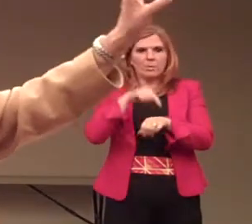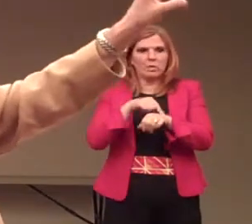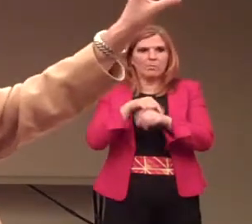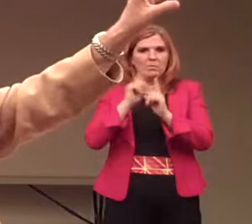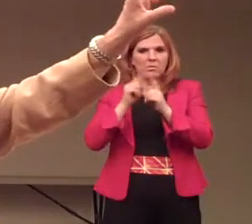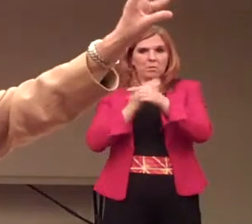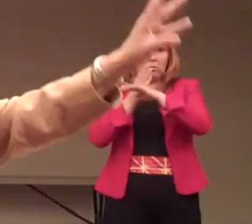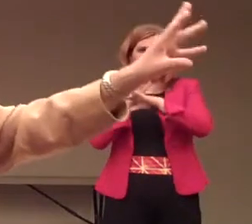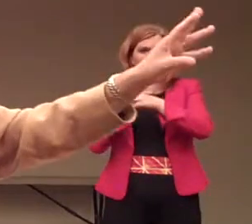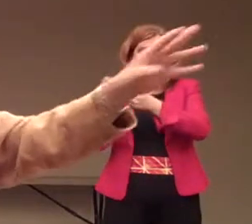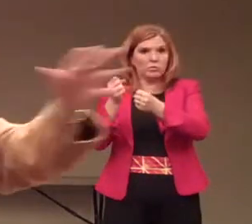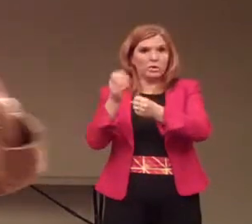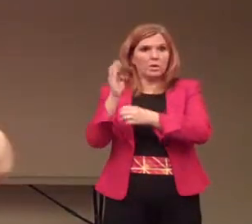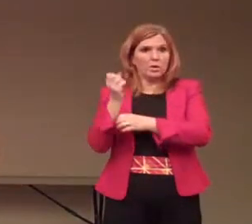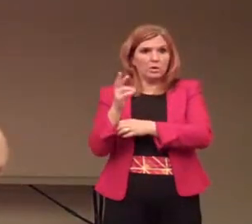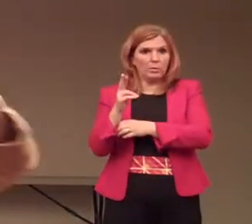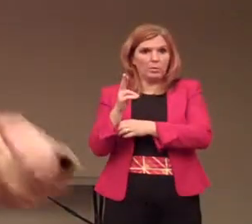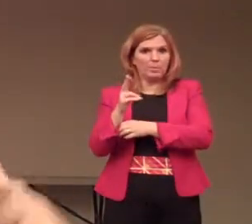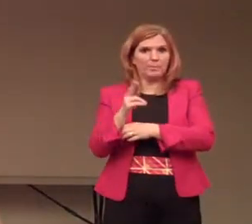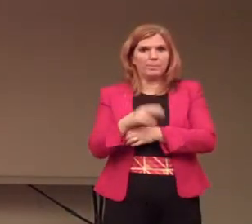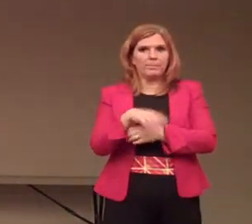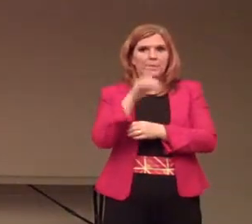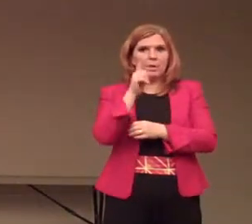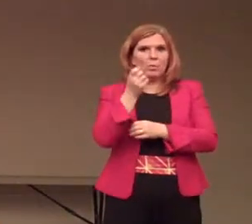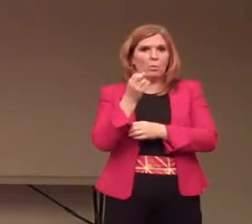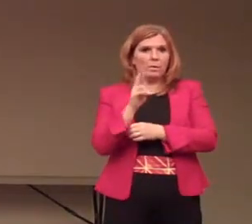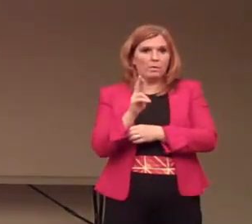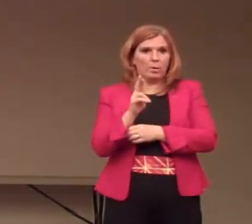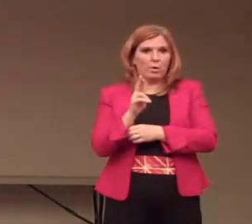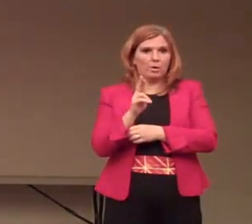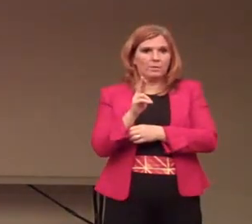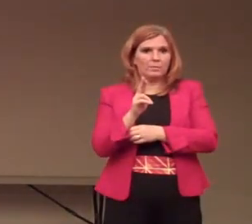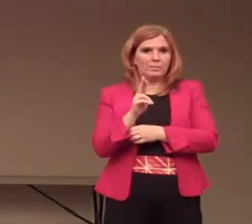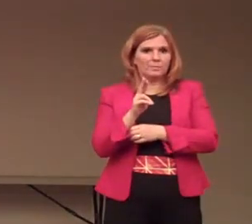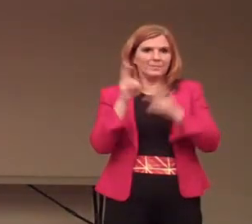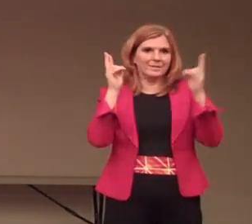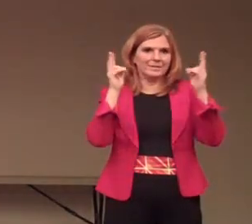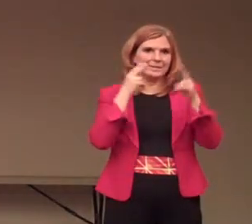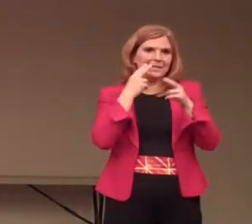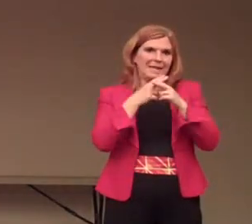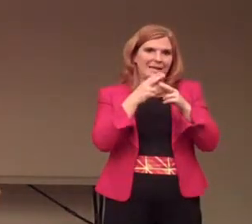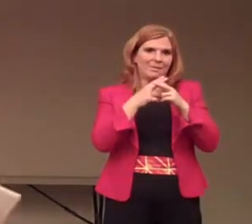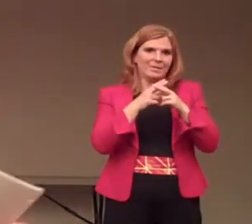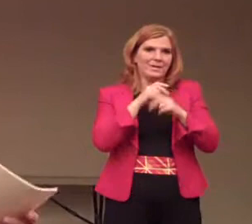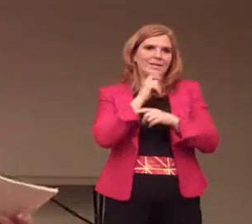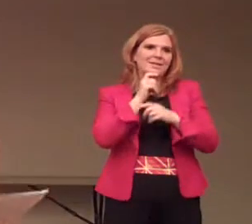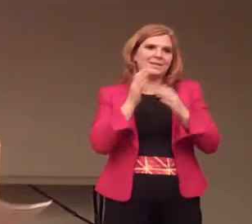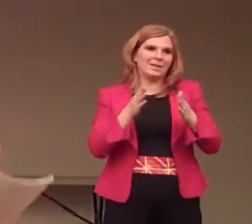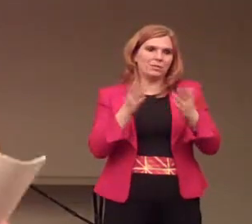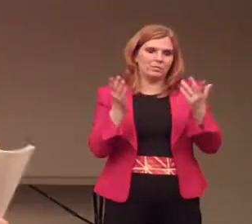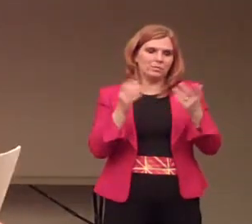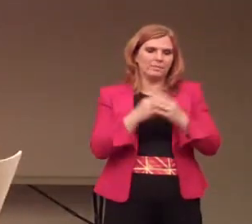you're going to go cool off. In one of those bars, Mr. Dunn was called the Steelers, okay?